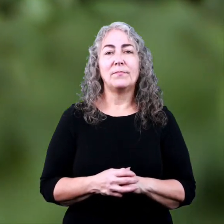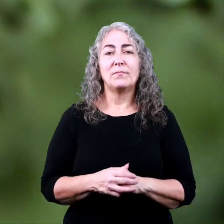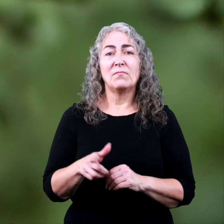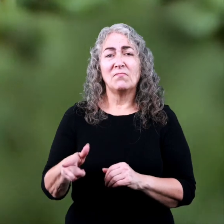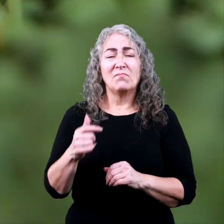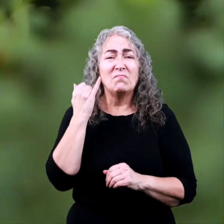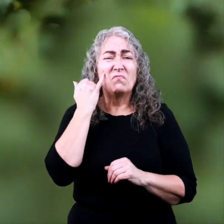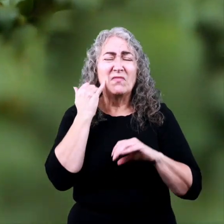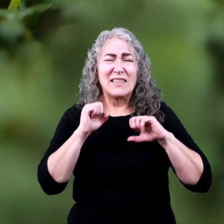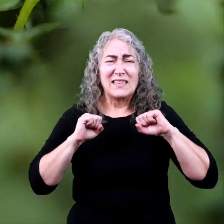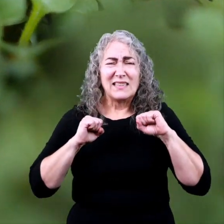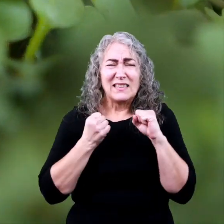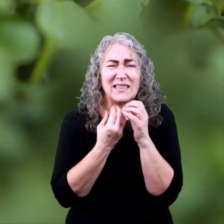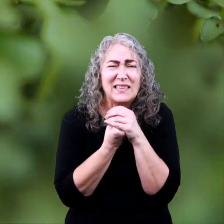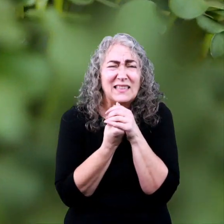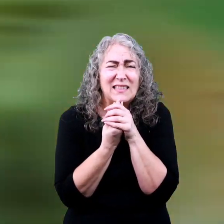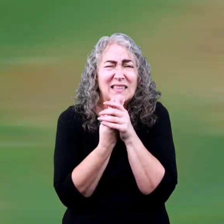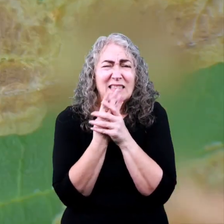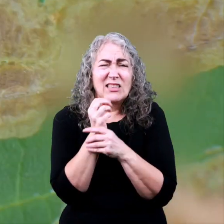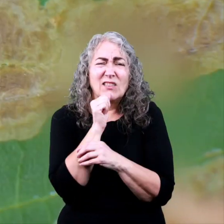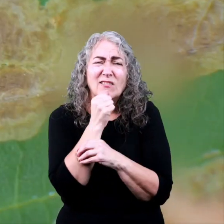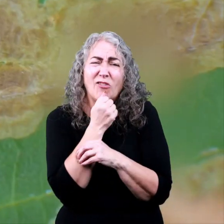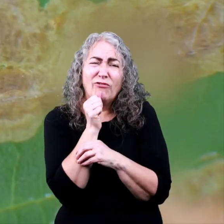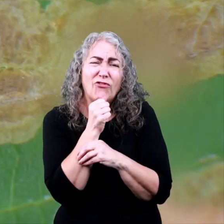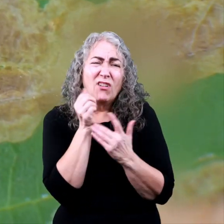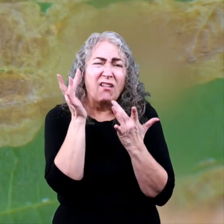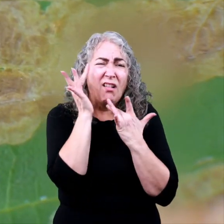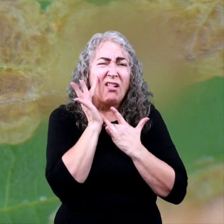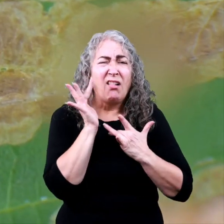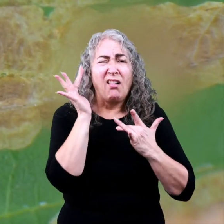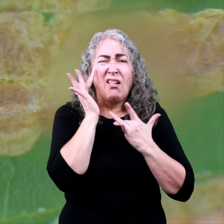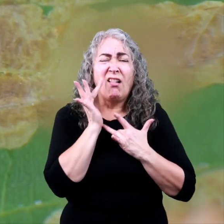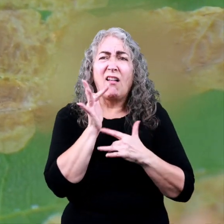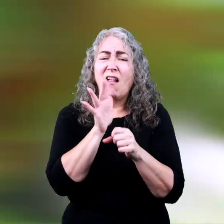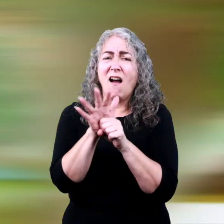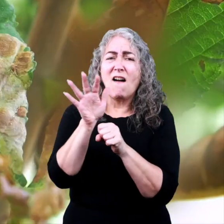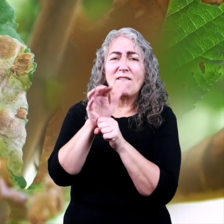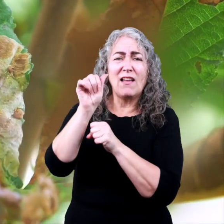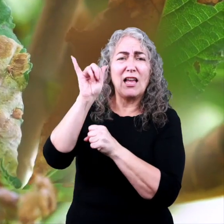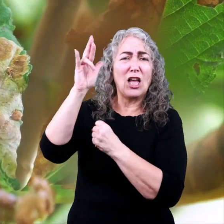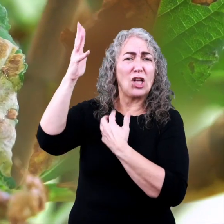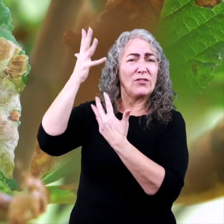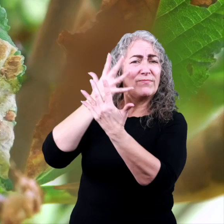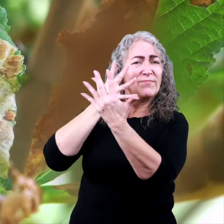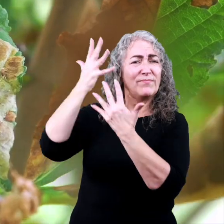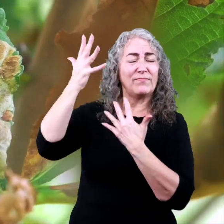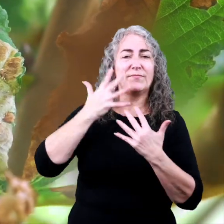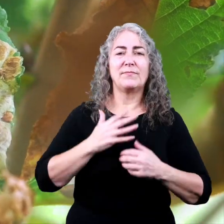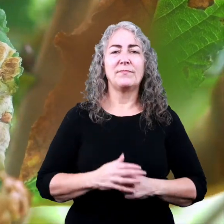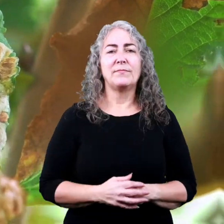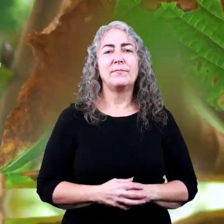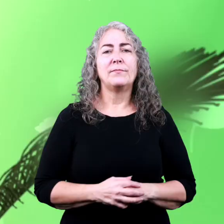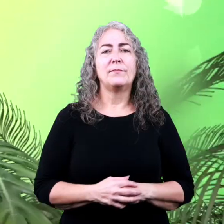And if they are overcrowded, they might suffer from disease or not receive enough air.